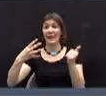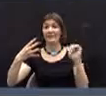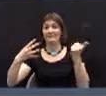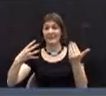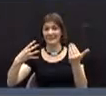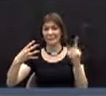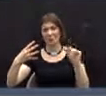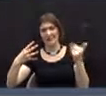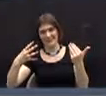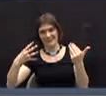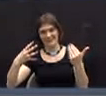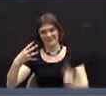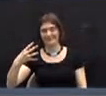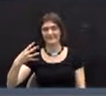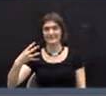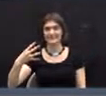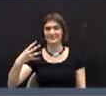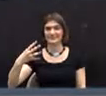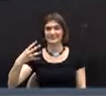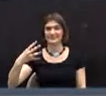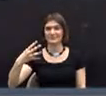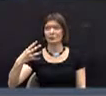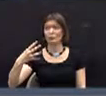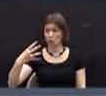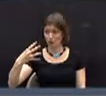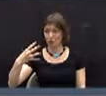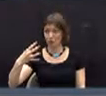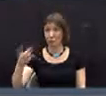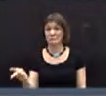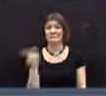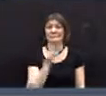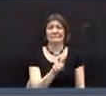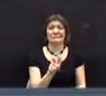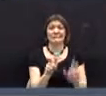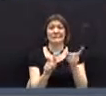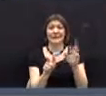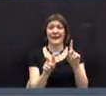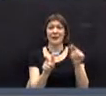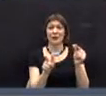15, 2015. Mr. Gartenstein.